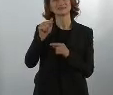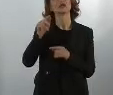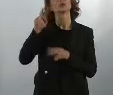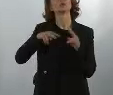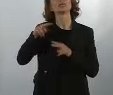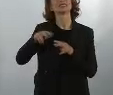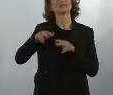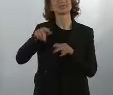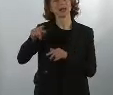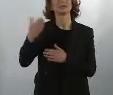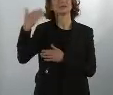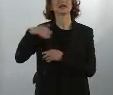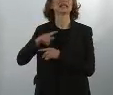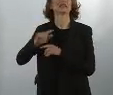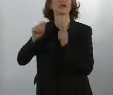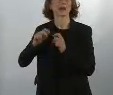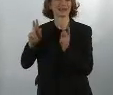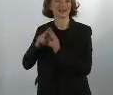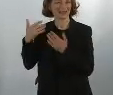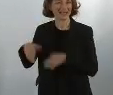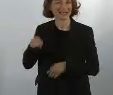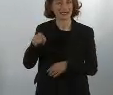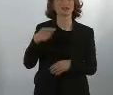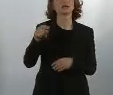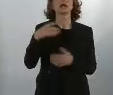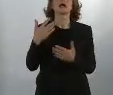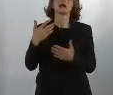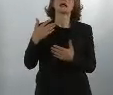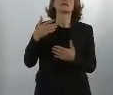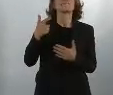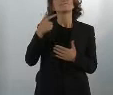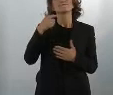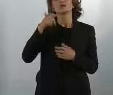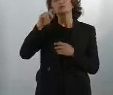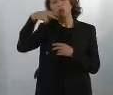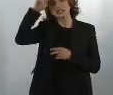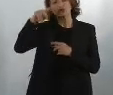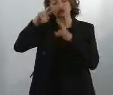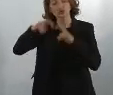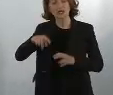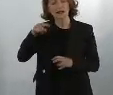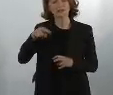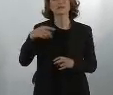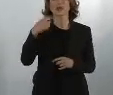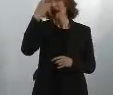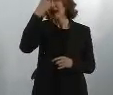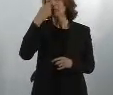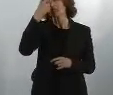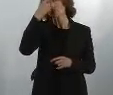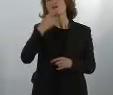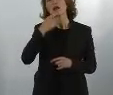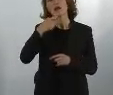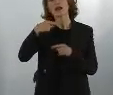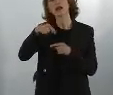informal meeting of Justice Ministers of the EU, she said that she would follow the